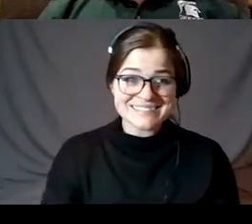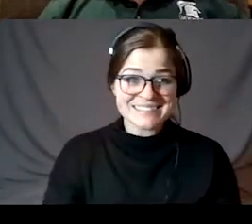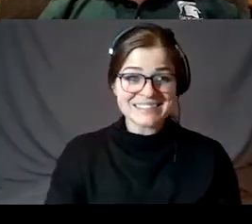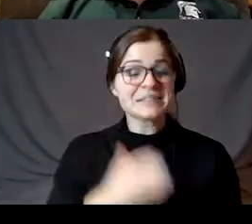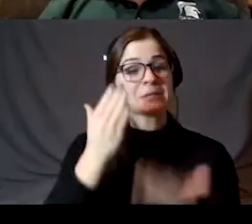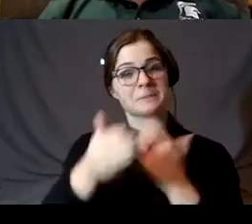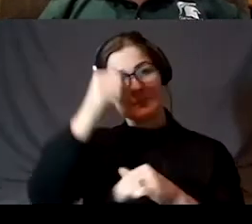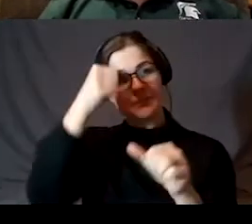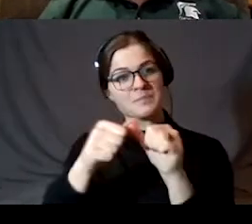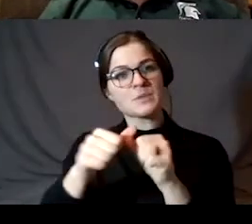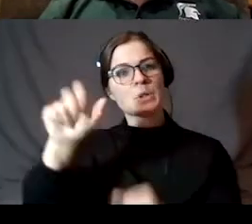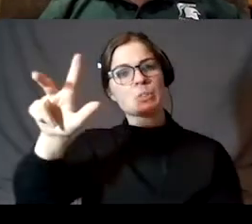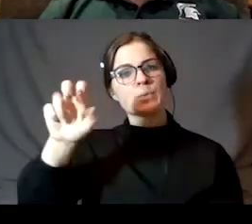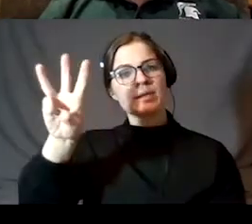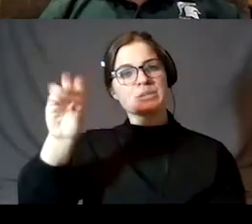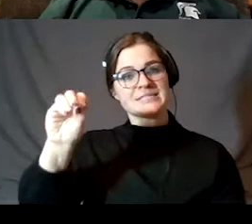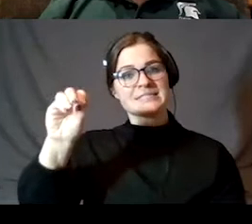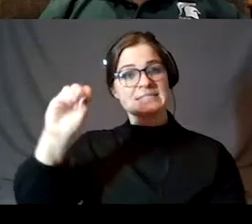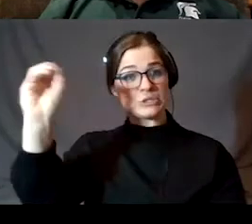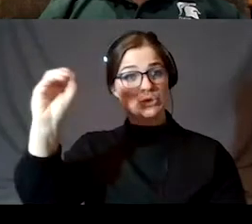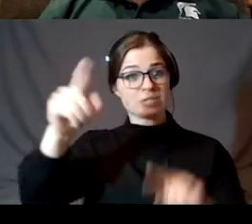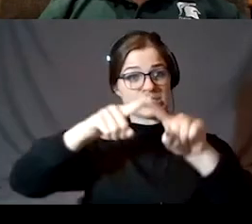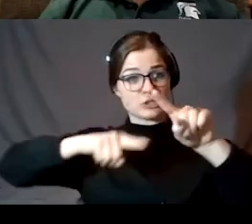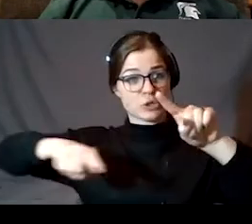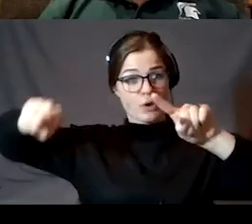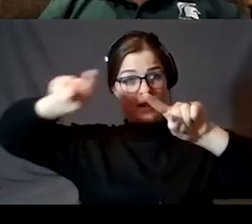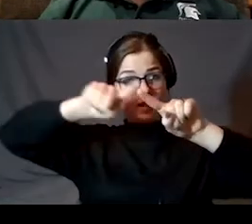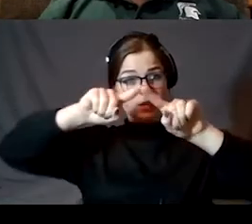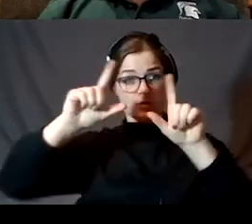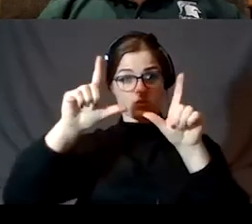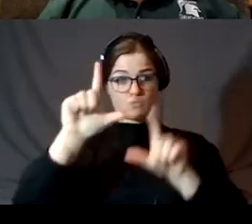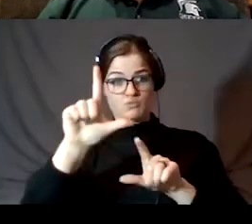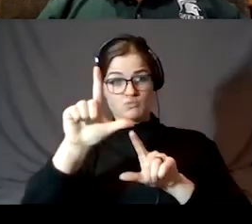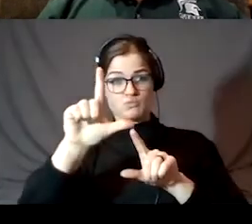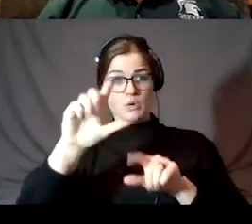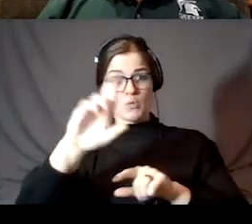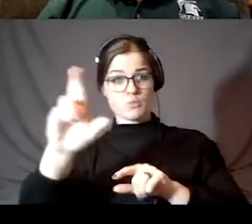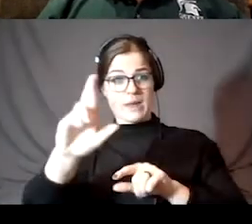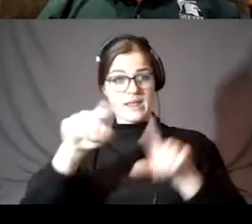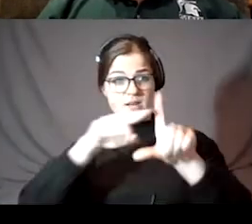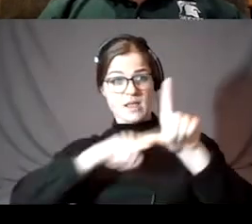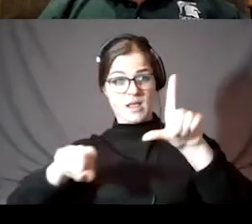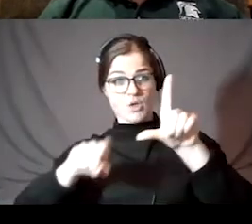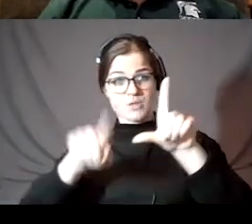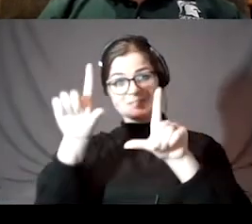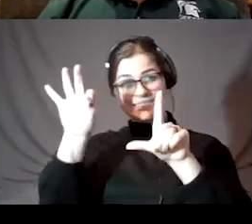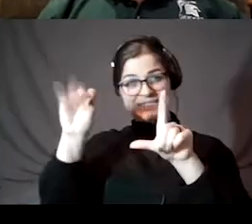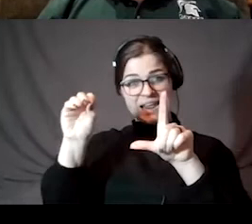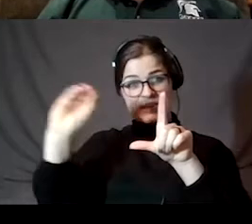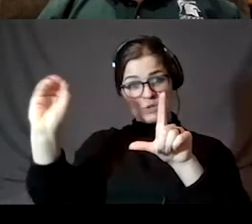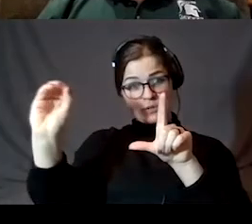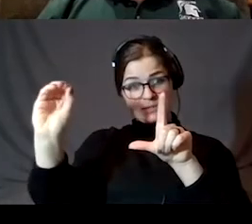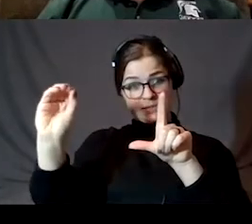that there are 360 degrees in a circle, 90 degrees in a right angle. One degree is